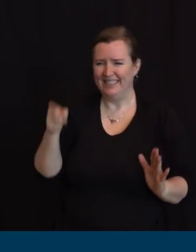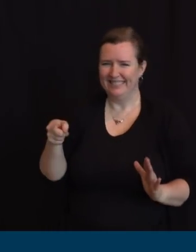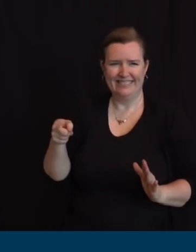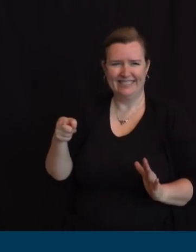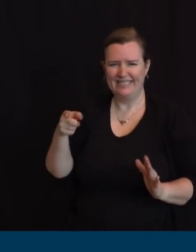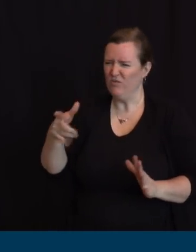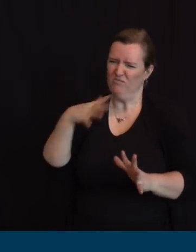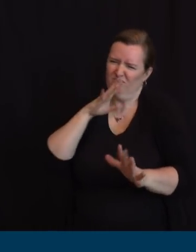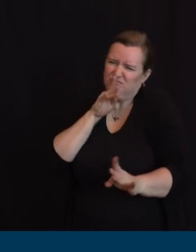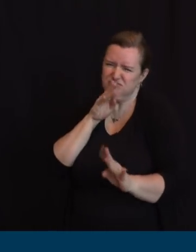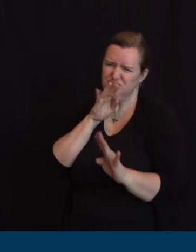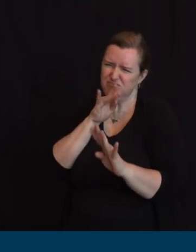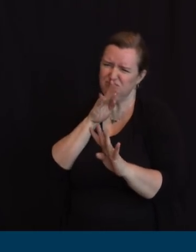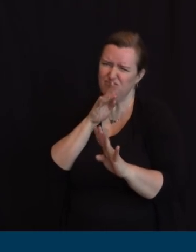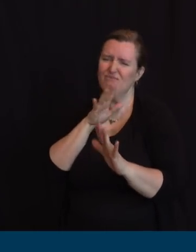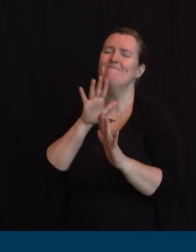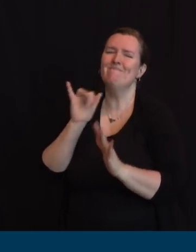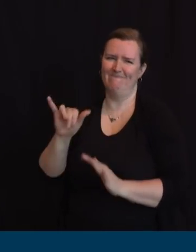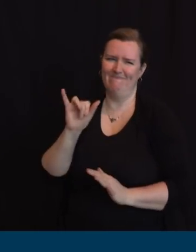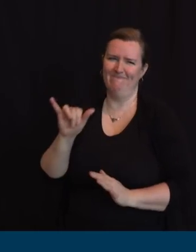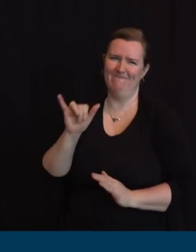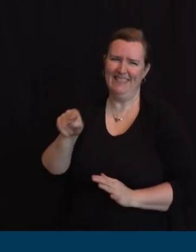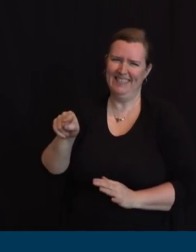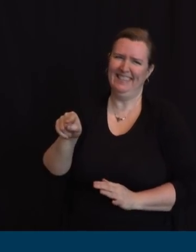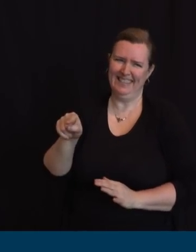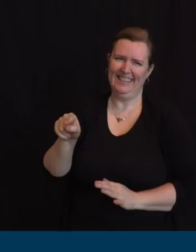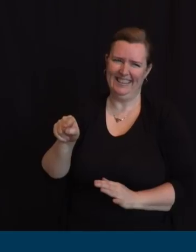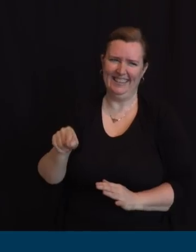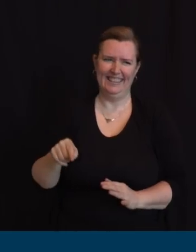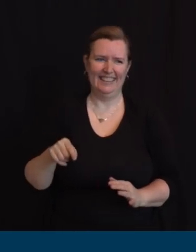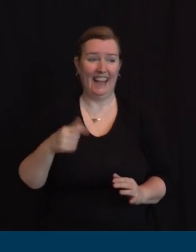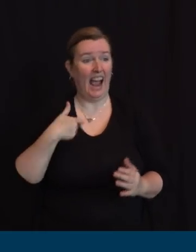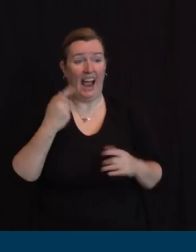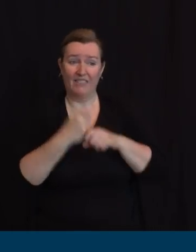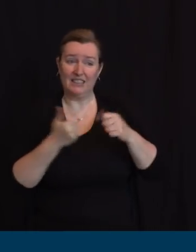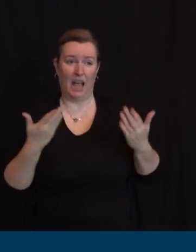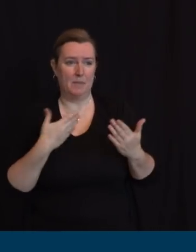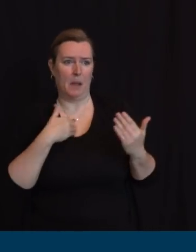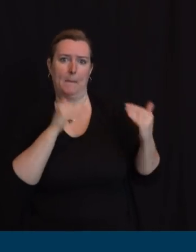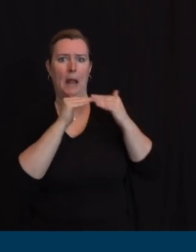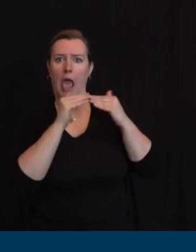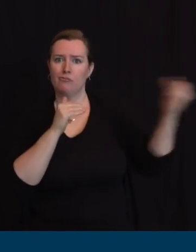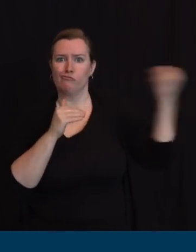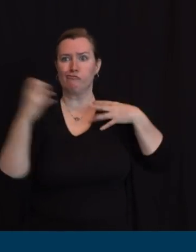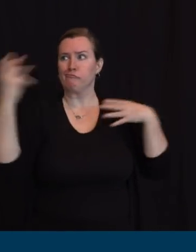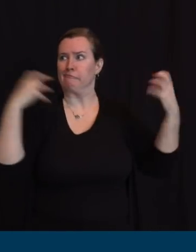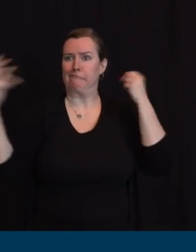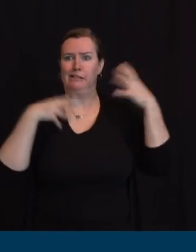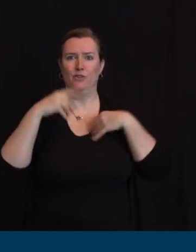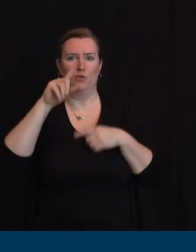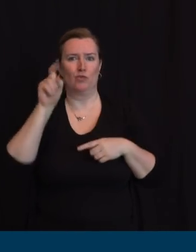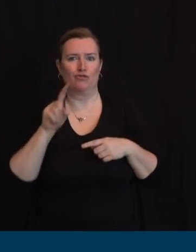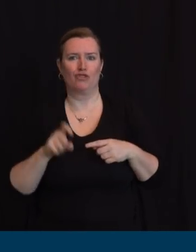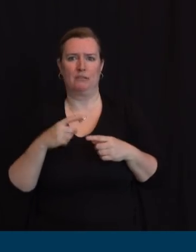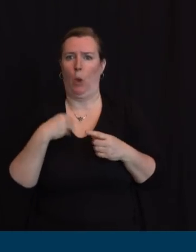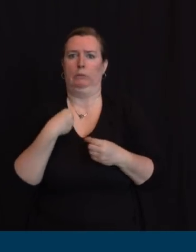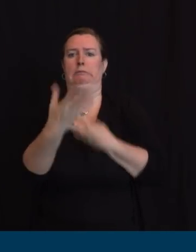ask, and it's just because I'm so charming. It feels like fewer questions just because you were in such speed.